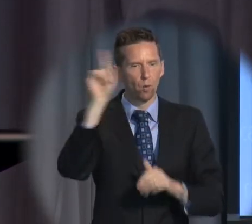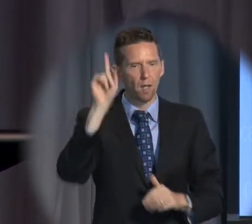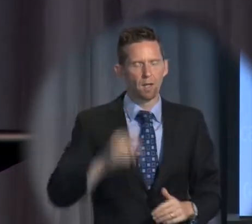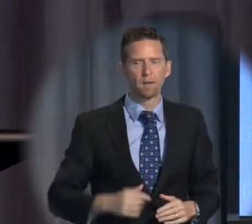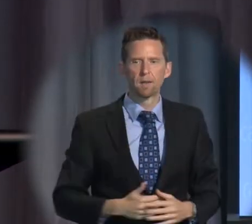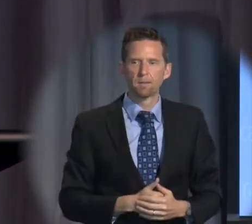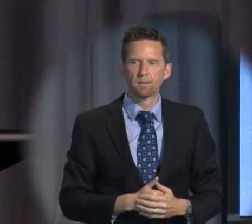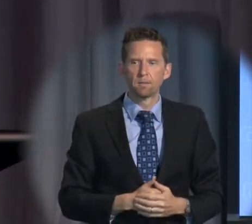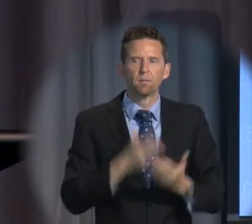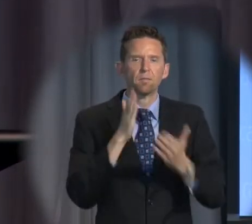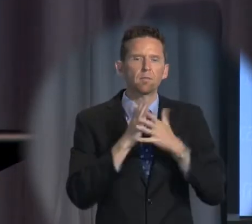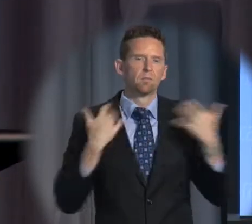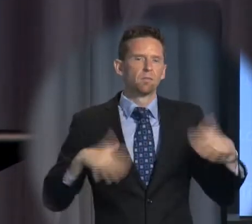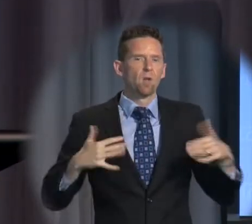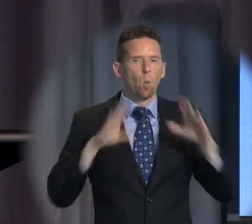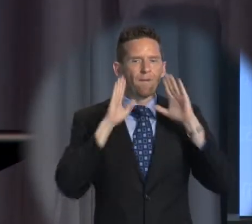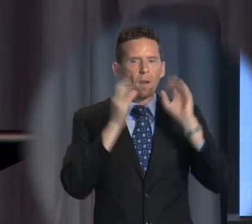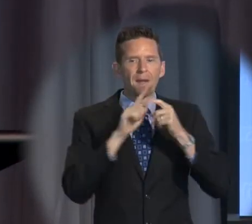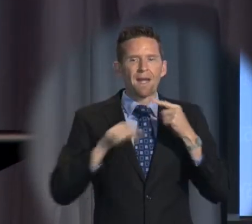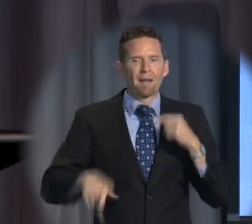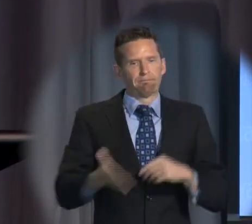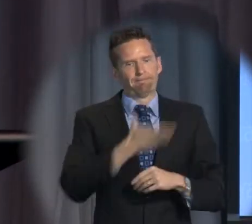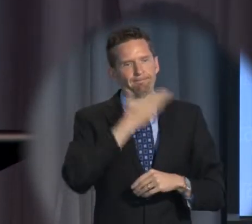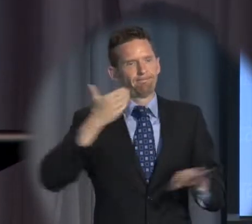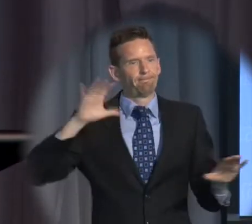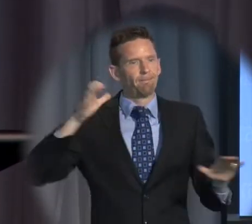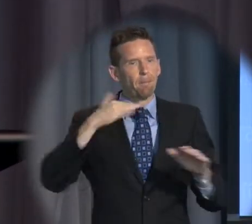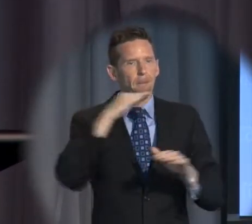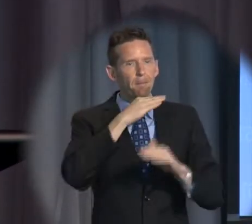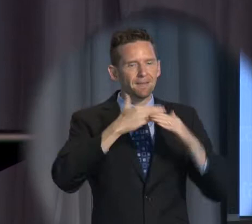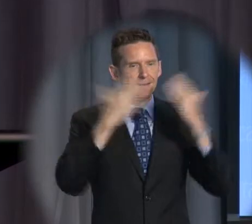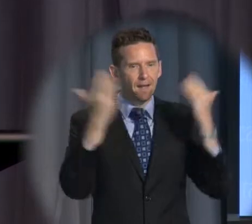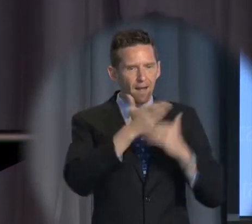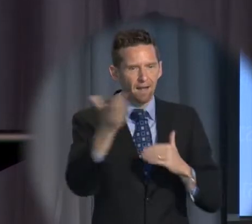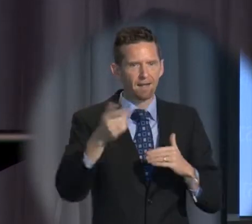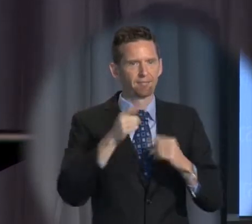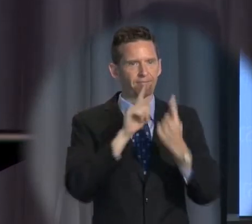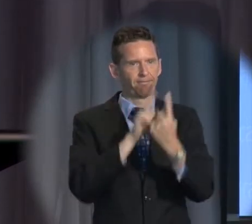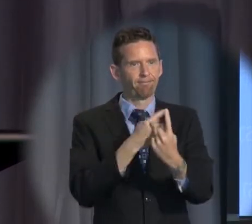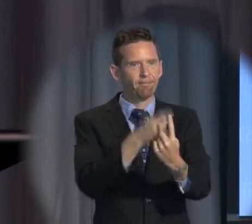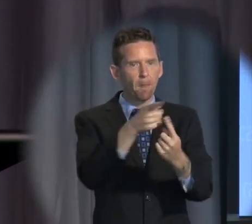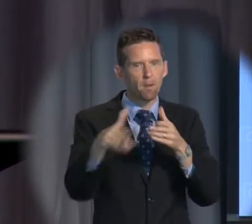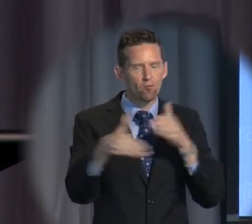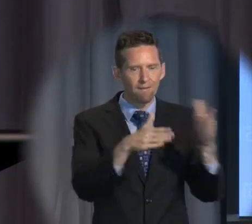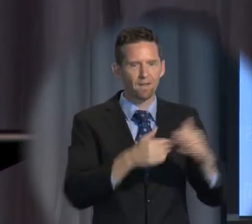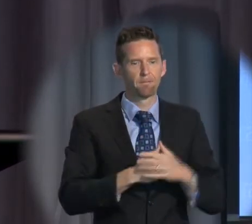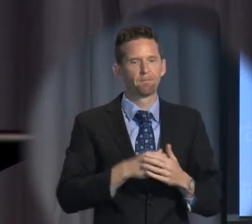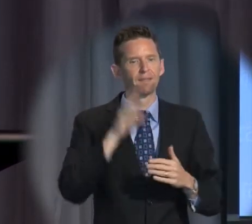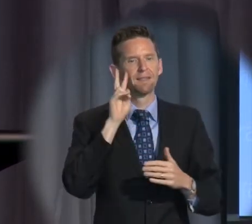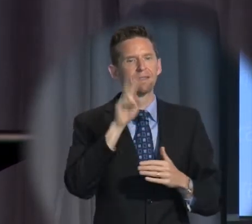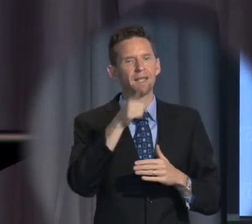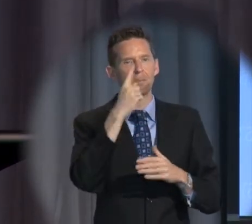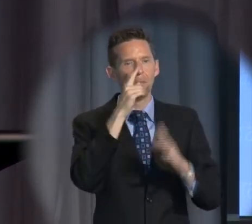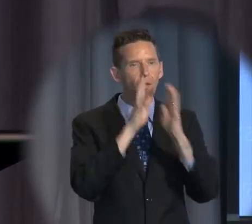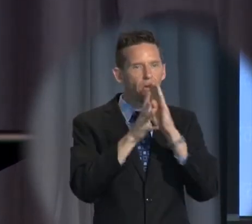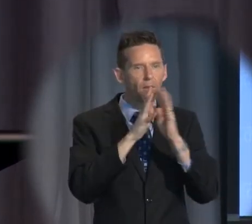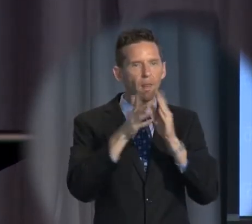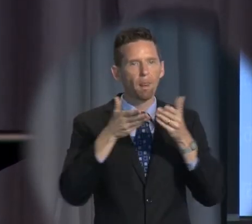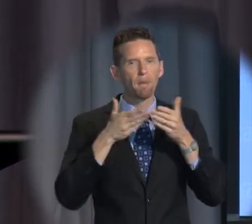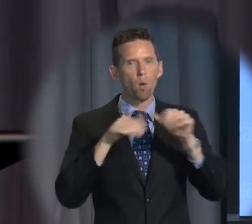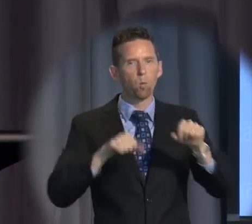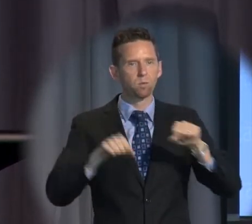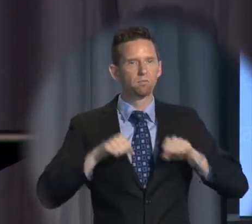It is wonderful to be here on this glorious Melbourne day by the river, seeing the boathouses out there,